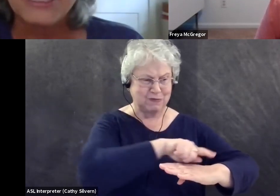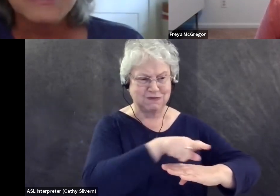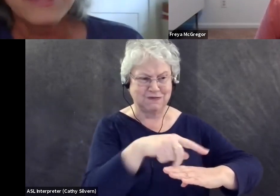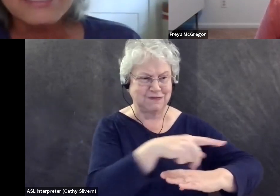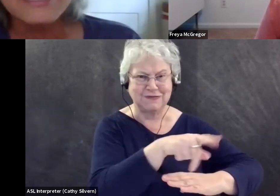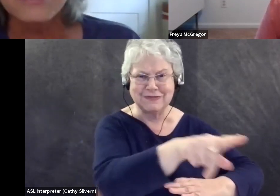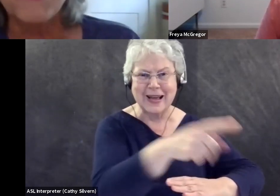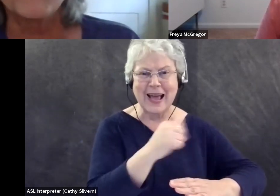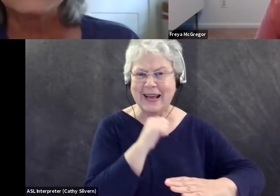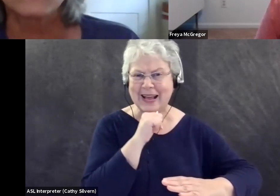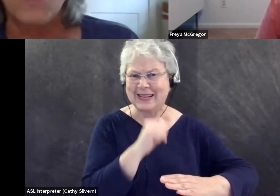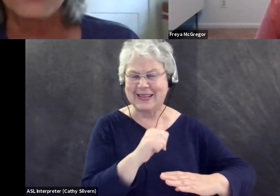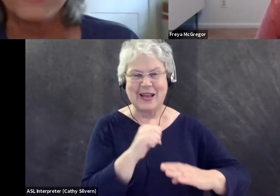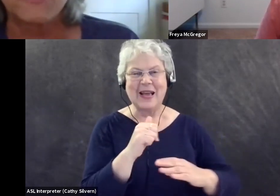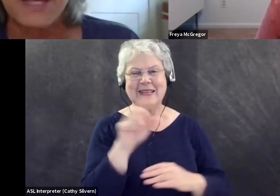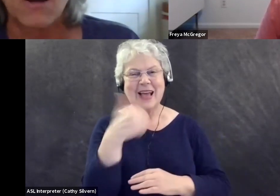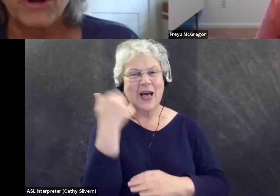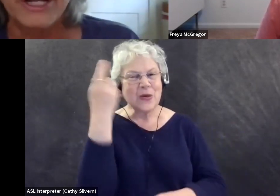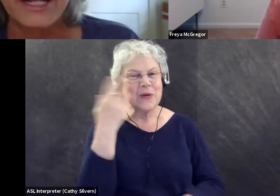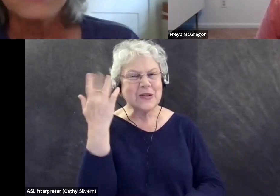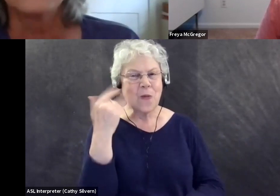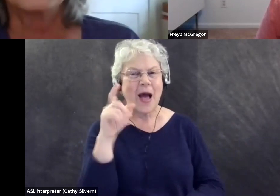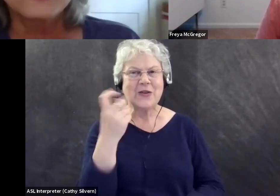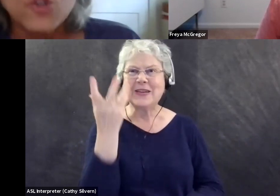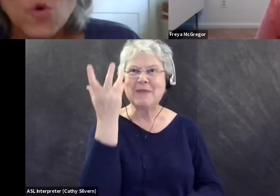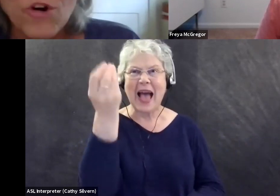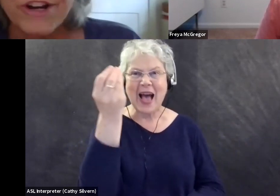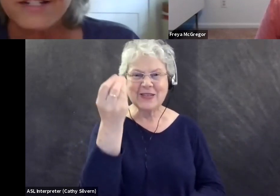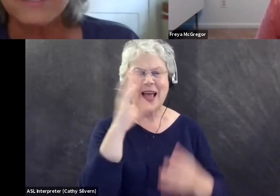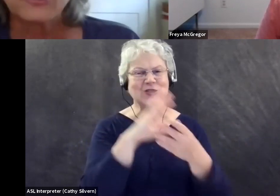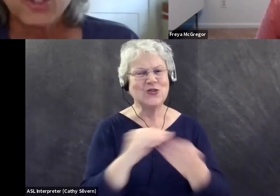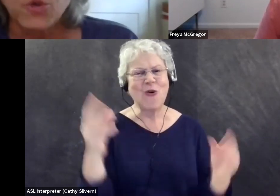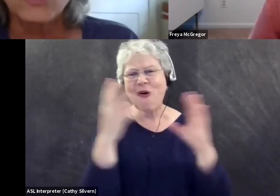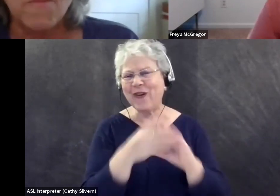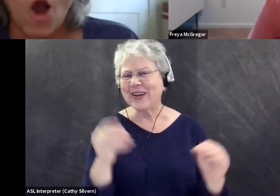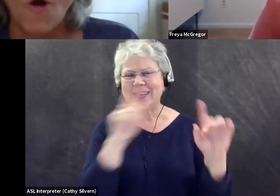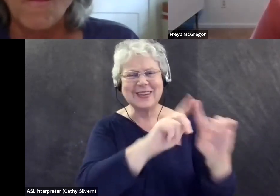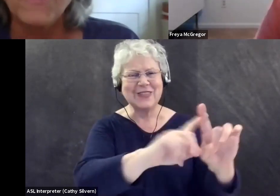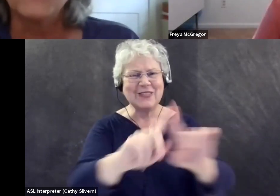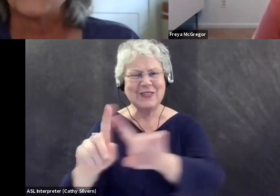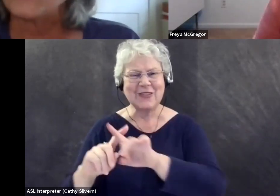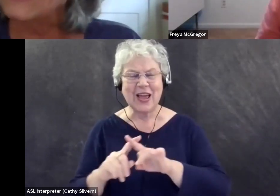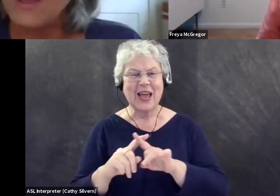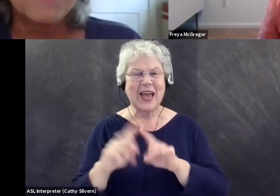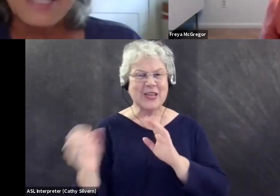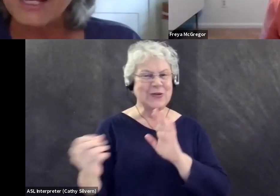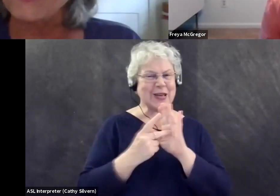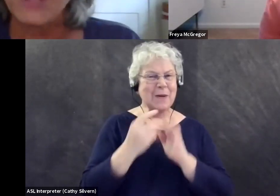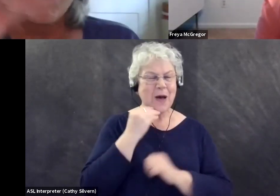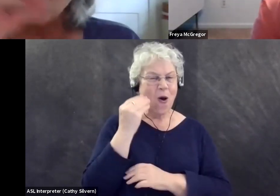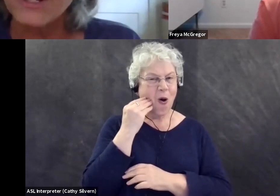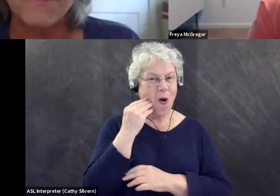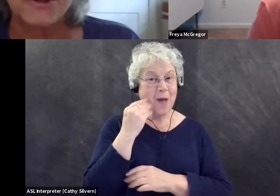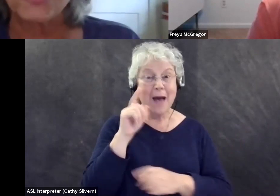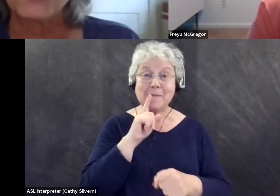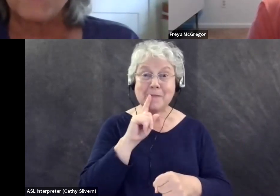on and on. This is another reason why you need to be out birding the stories you will come home with. I'm telling